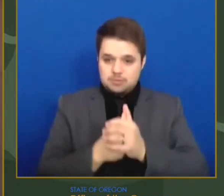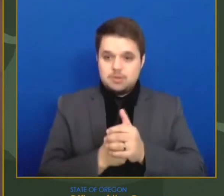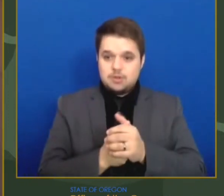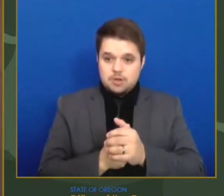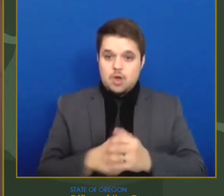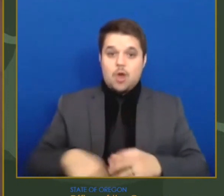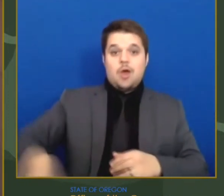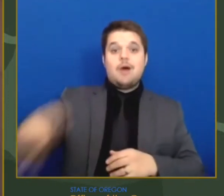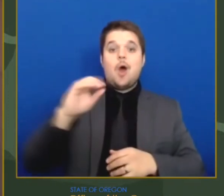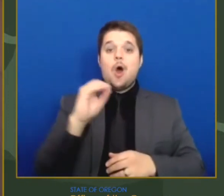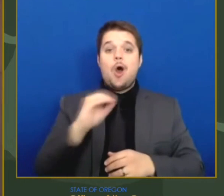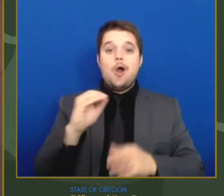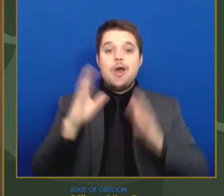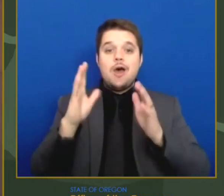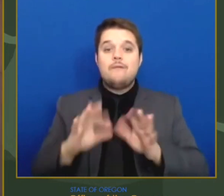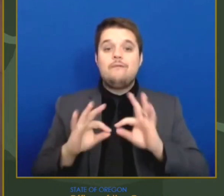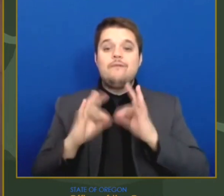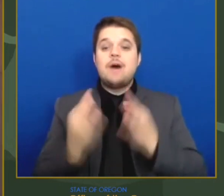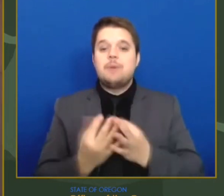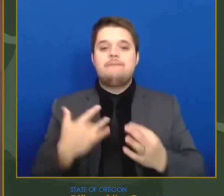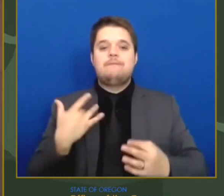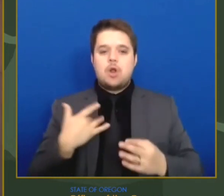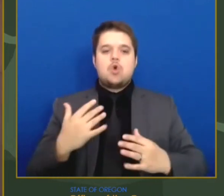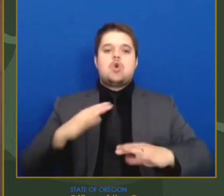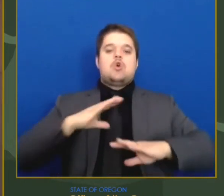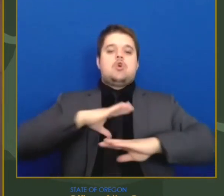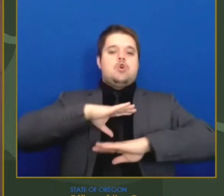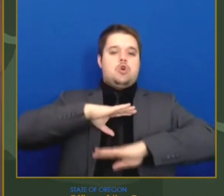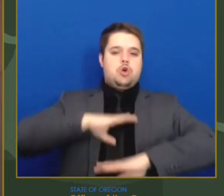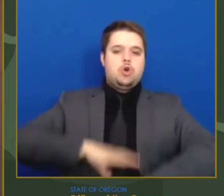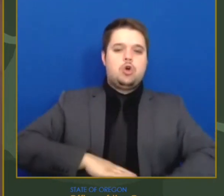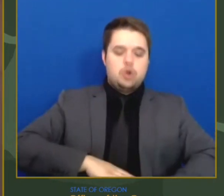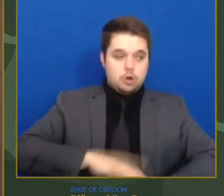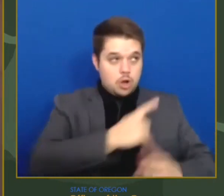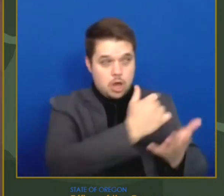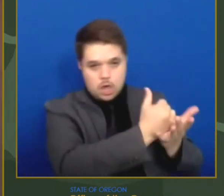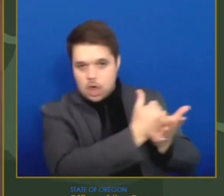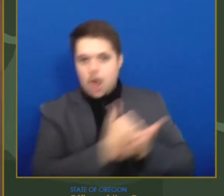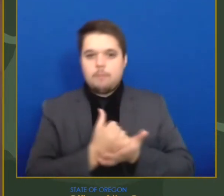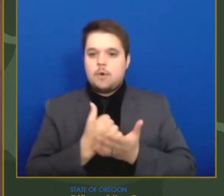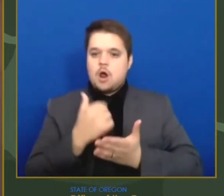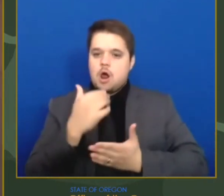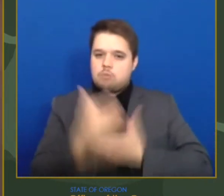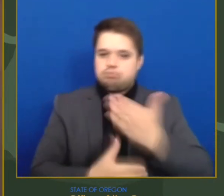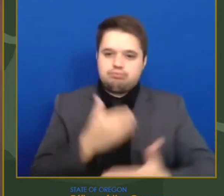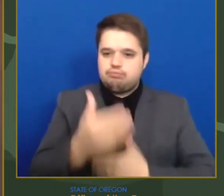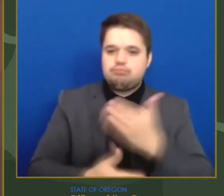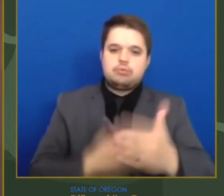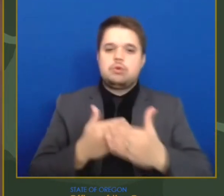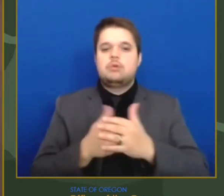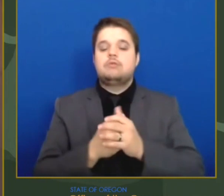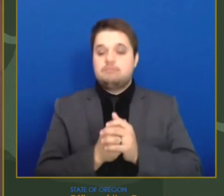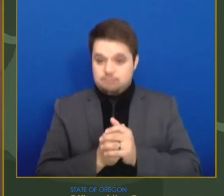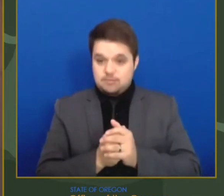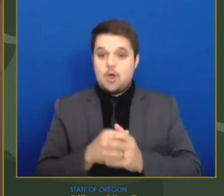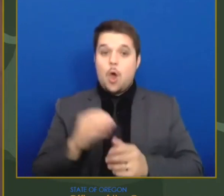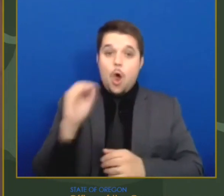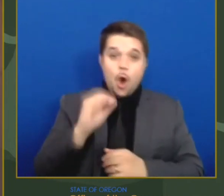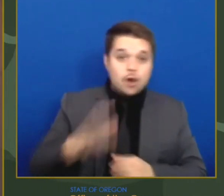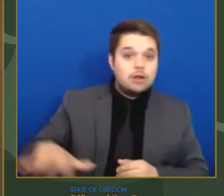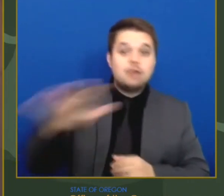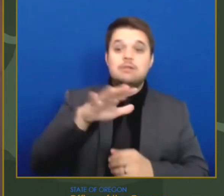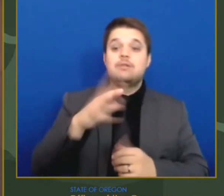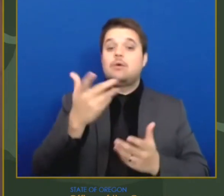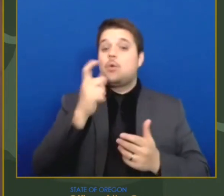feet, allow renters and homeowners to stay in their homes, and accelerate our timelines to crush